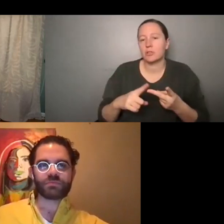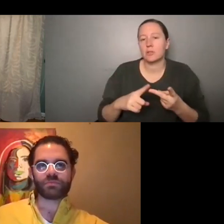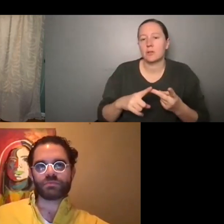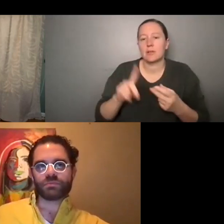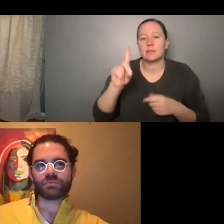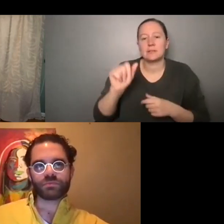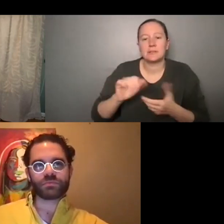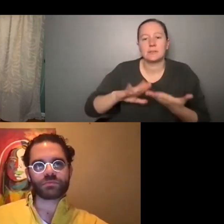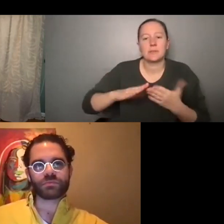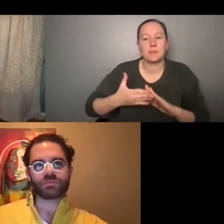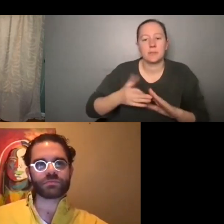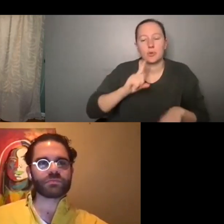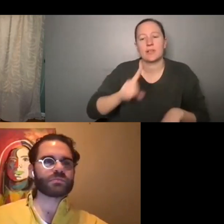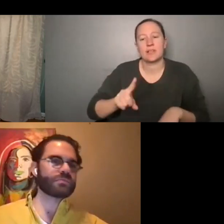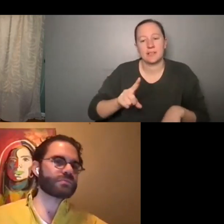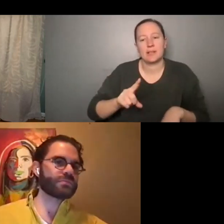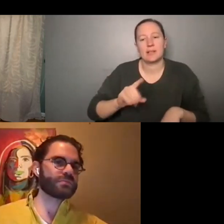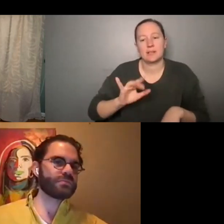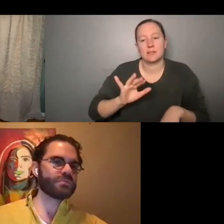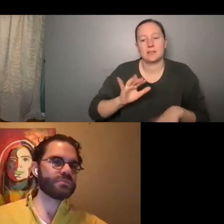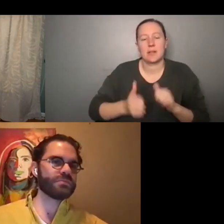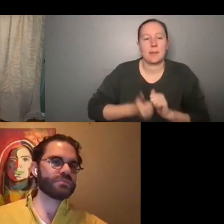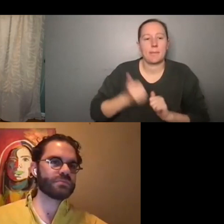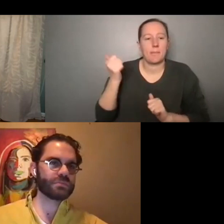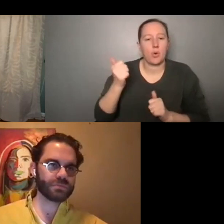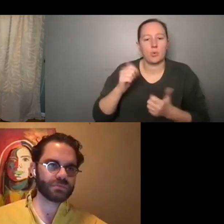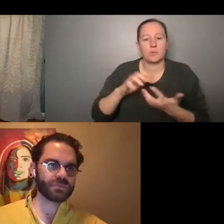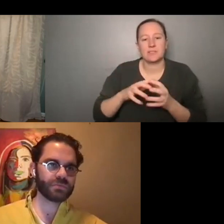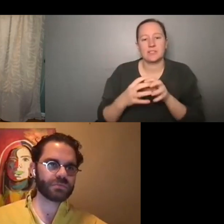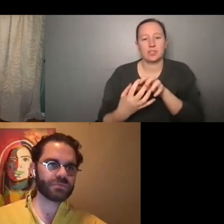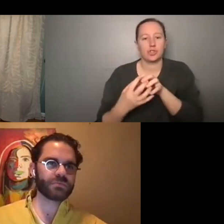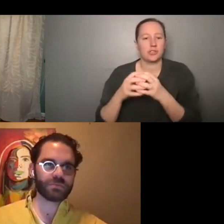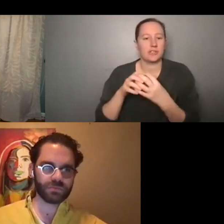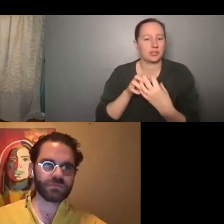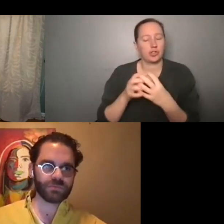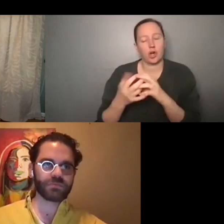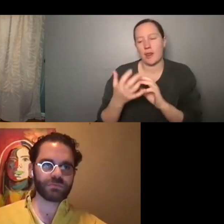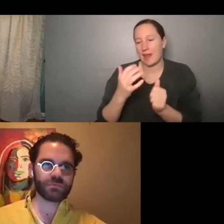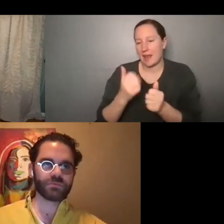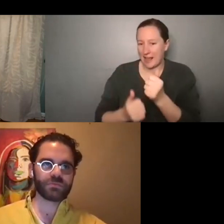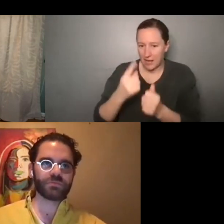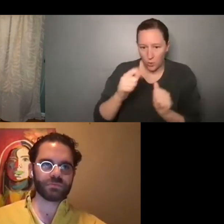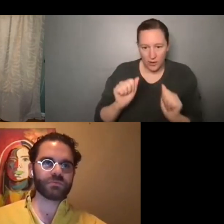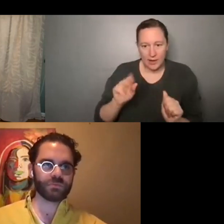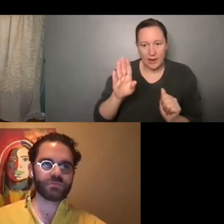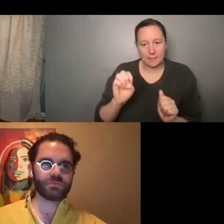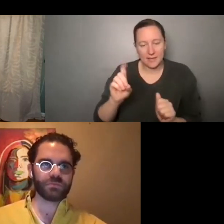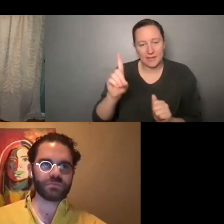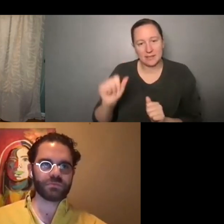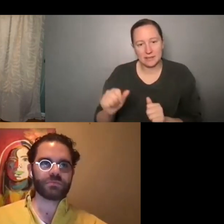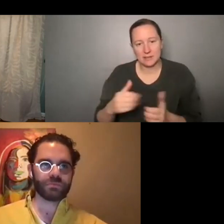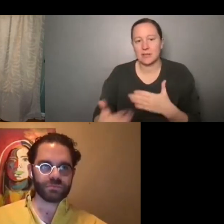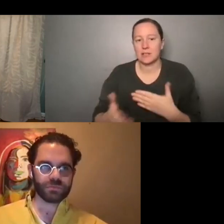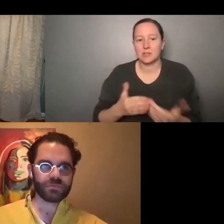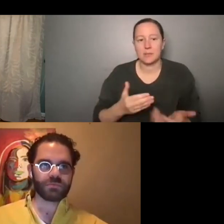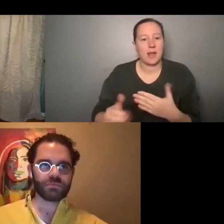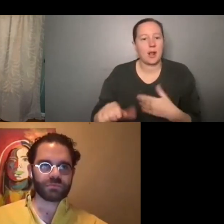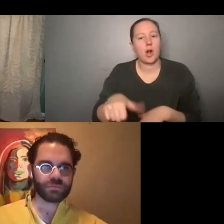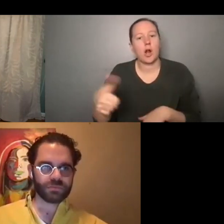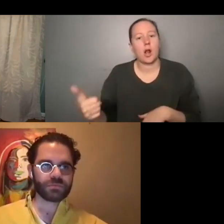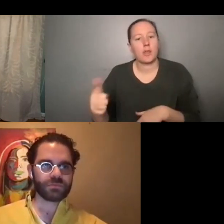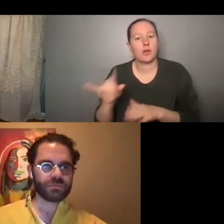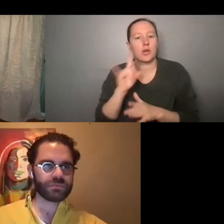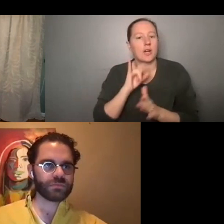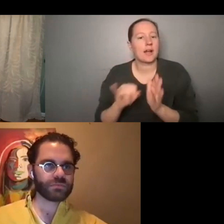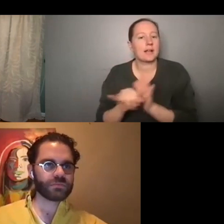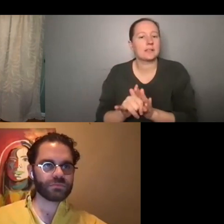know, disability community is really the, uh, the most intersectional, you know, anybody can be disabled regardless of your other identities. So really